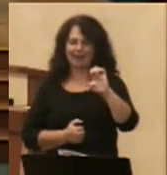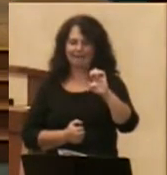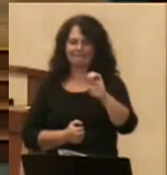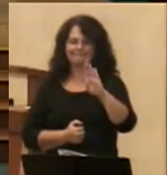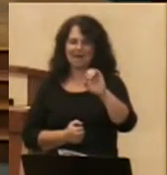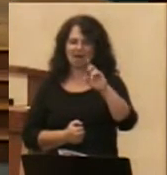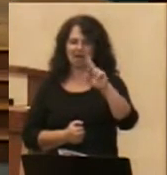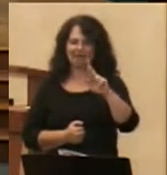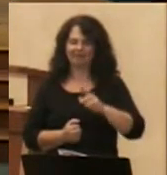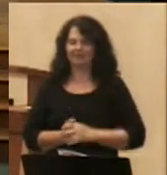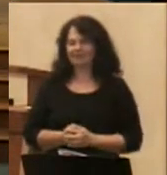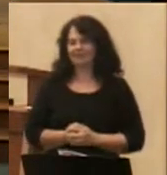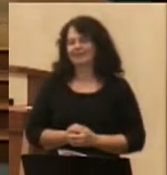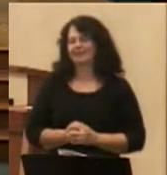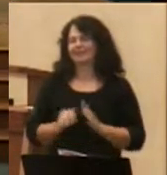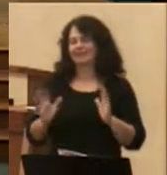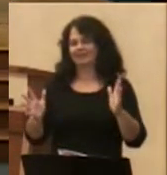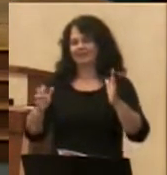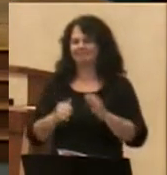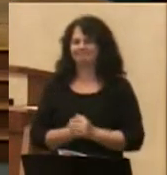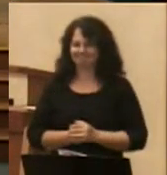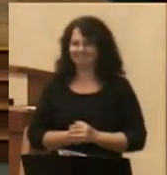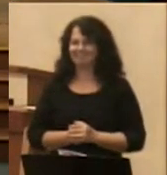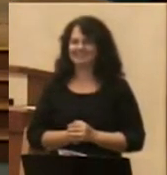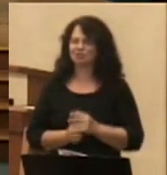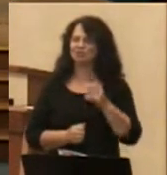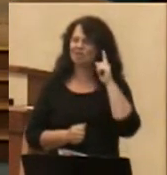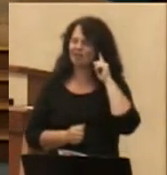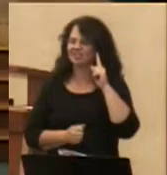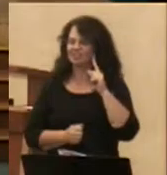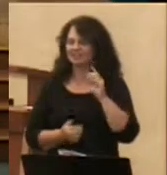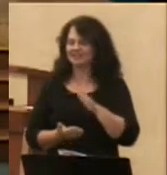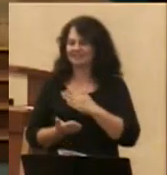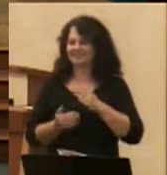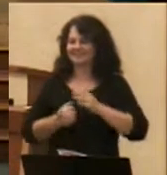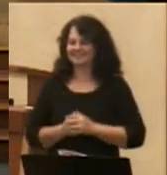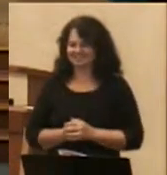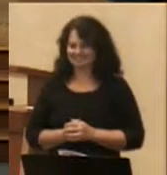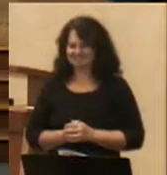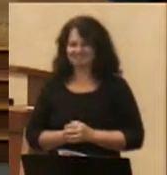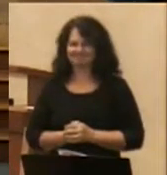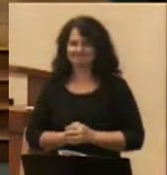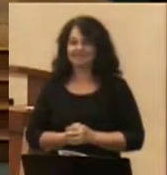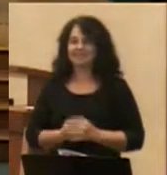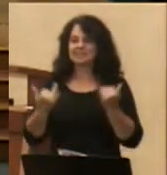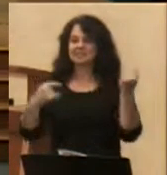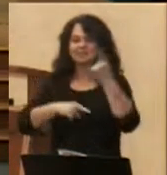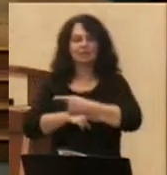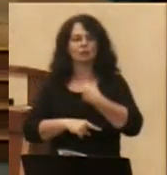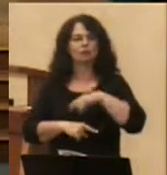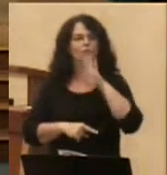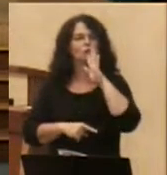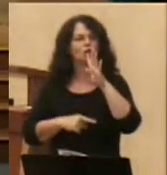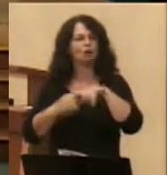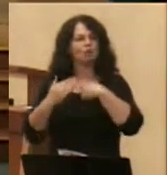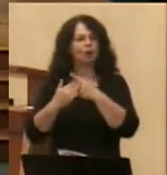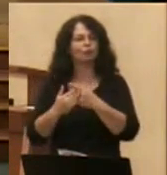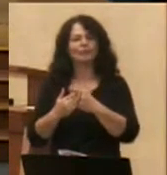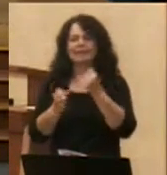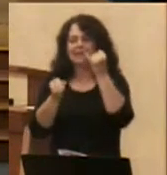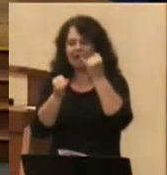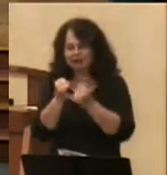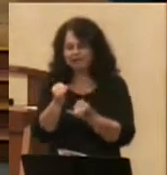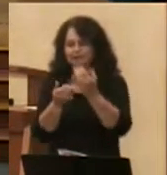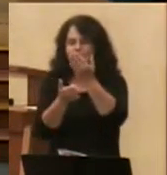Today, the last day in which we will consider our large stained glass windows on the south wall